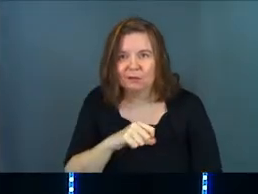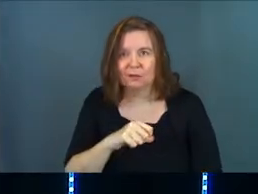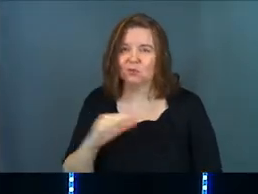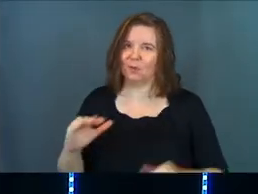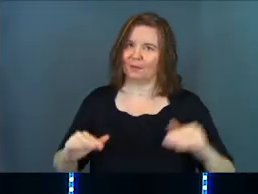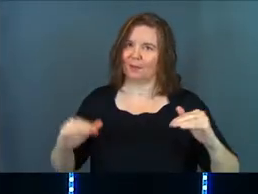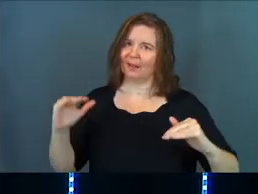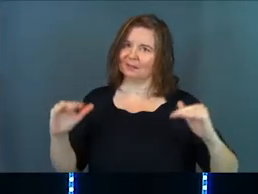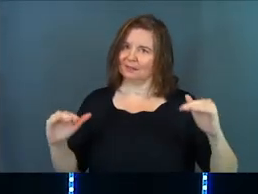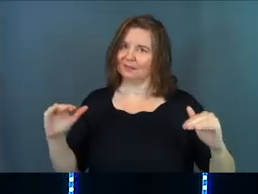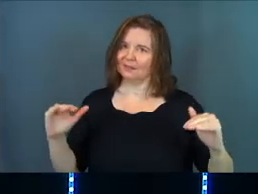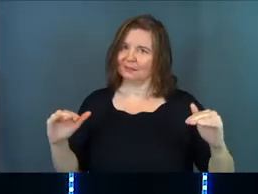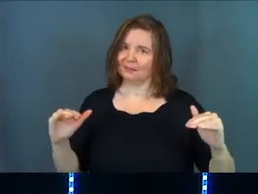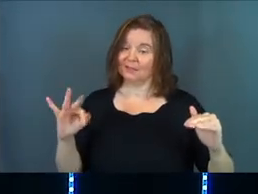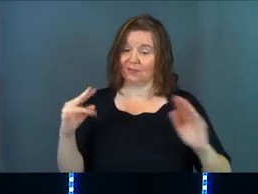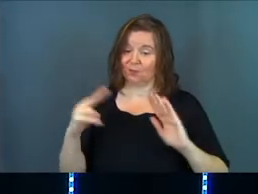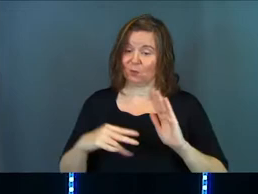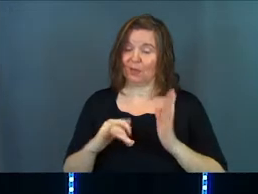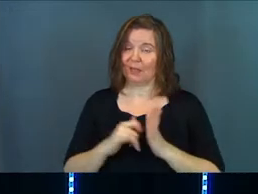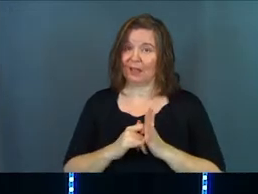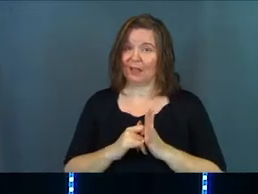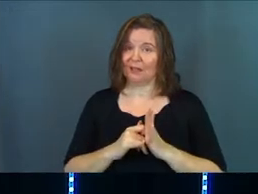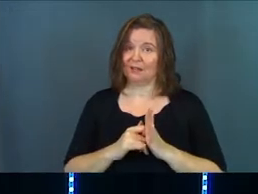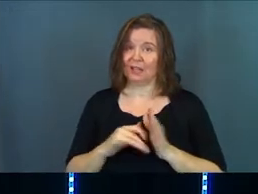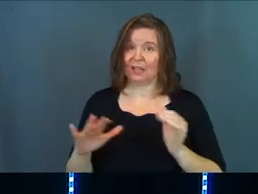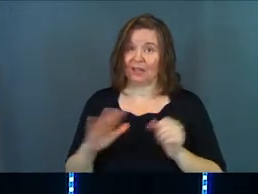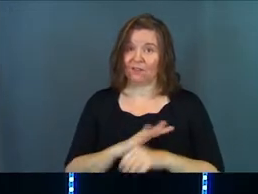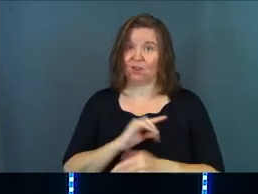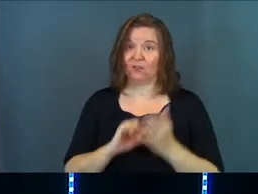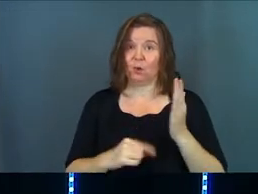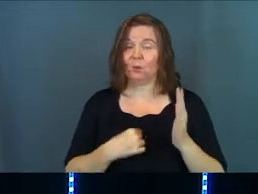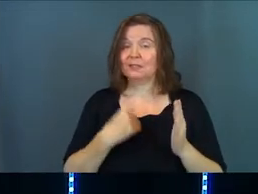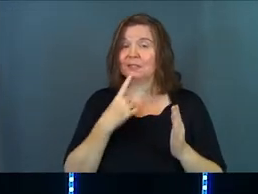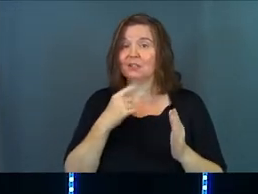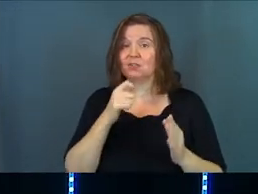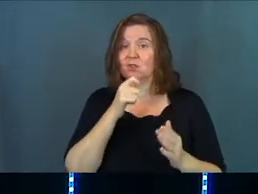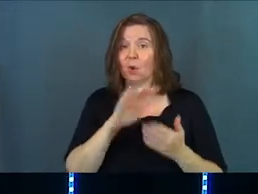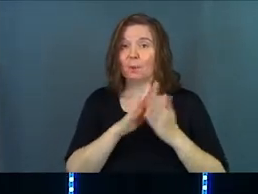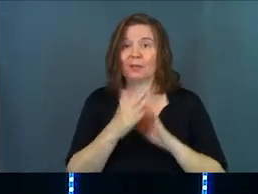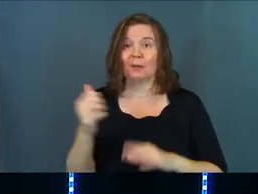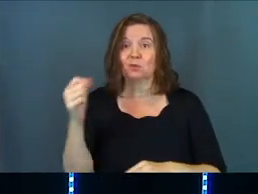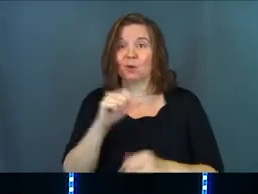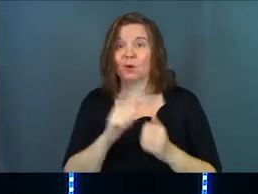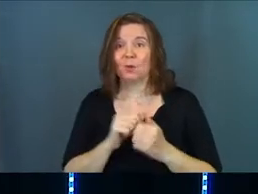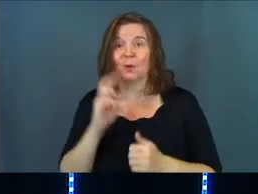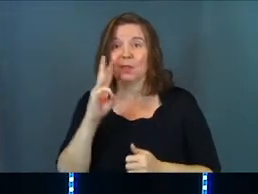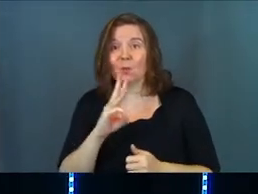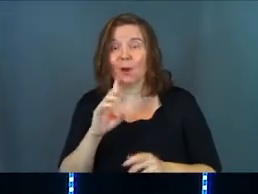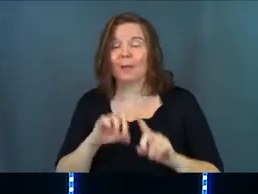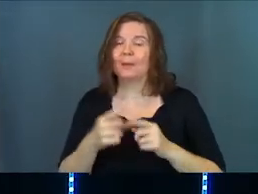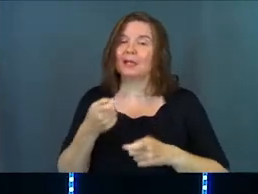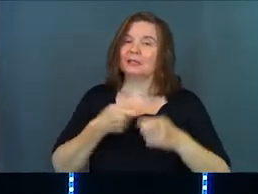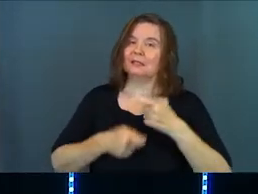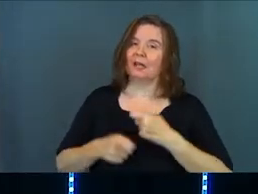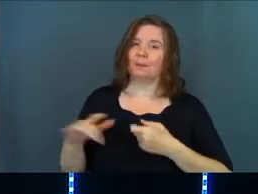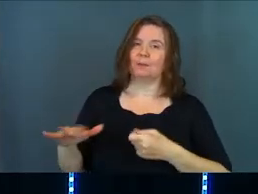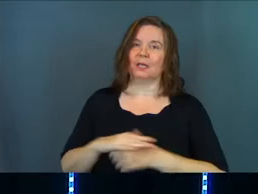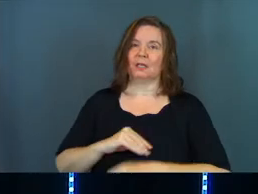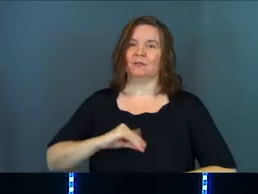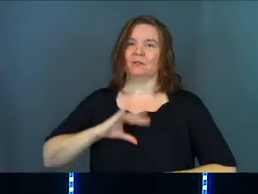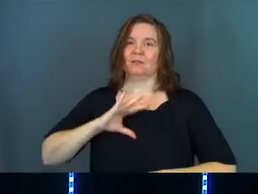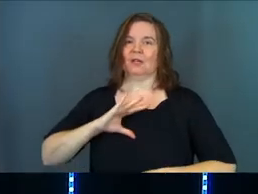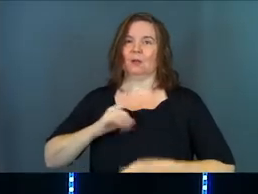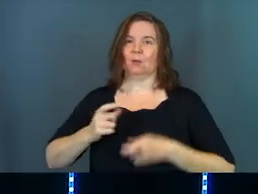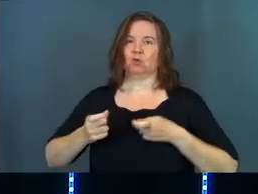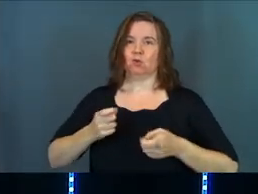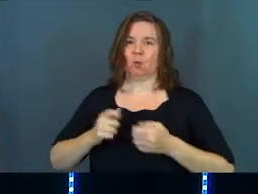some balance. If you read that full verse, what it says is, don't become drunk with wine, but instead be filled